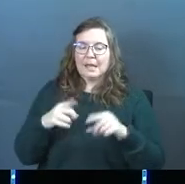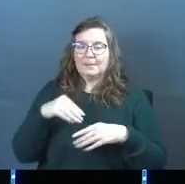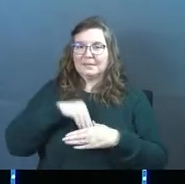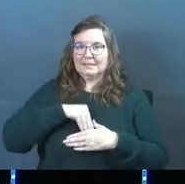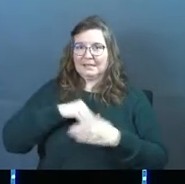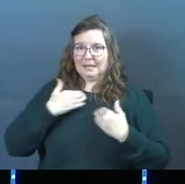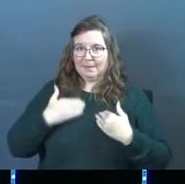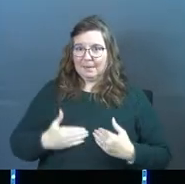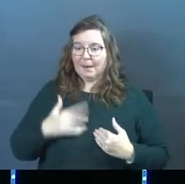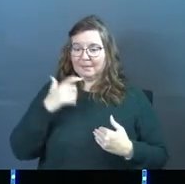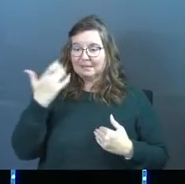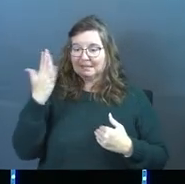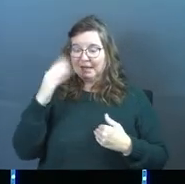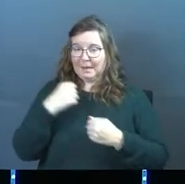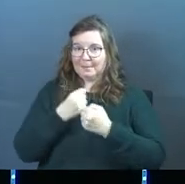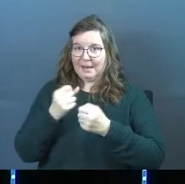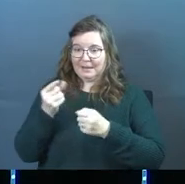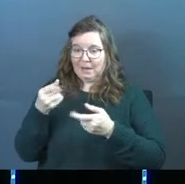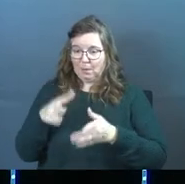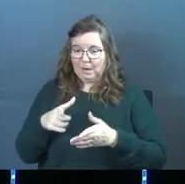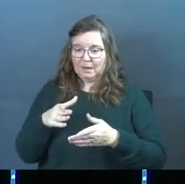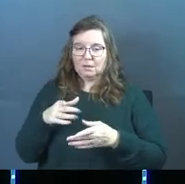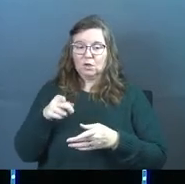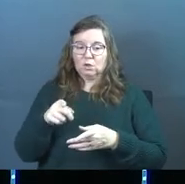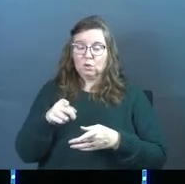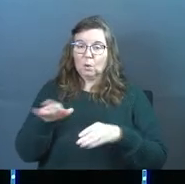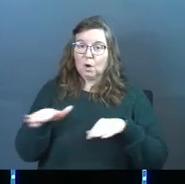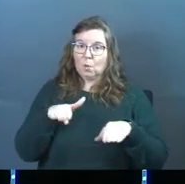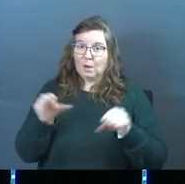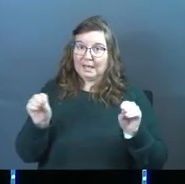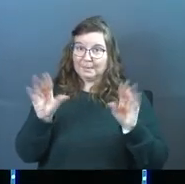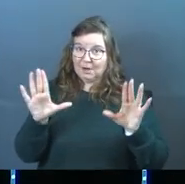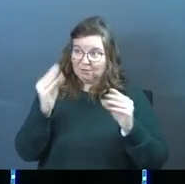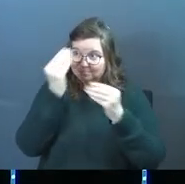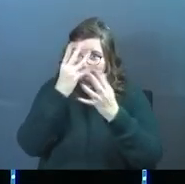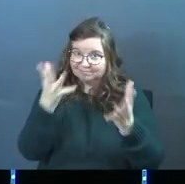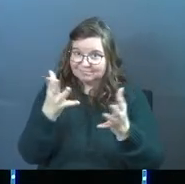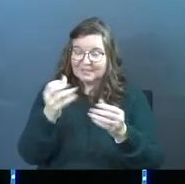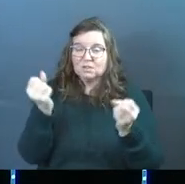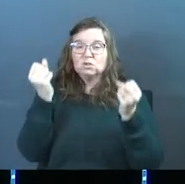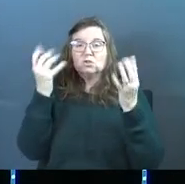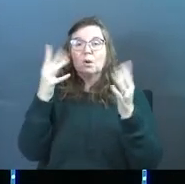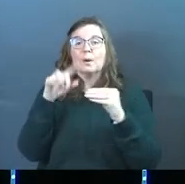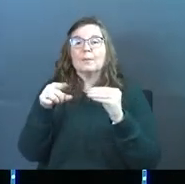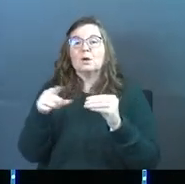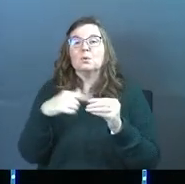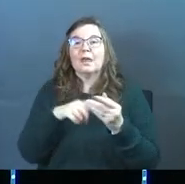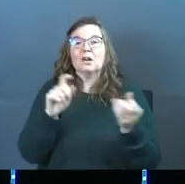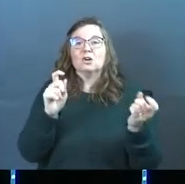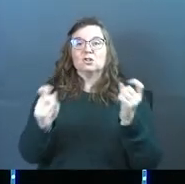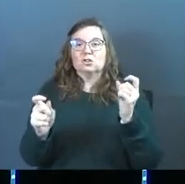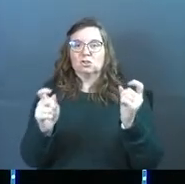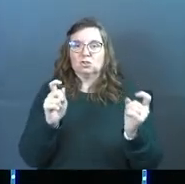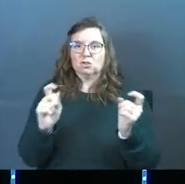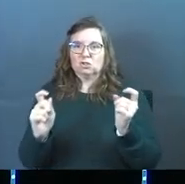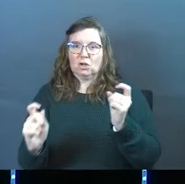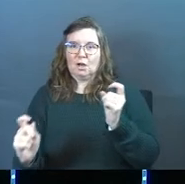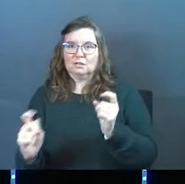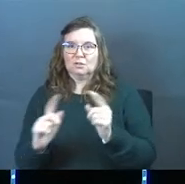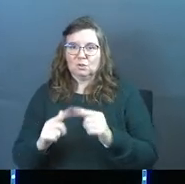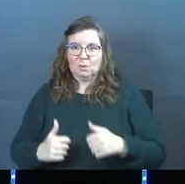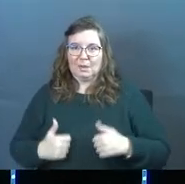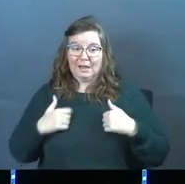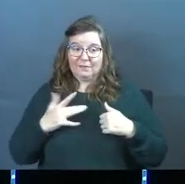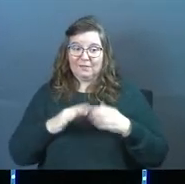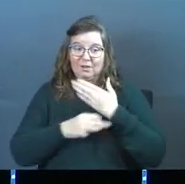happens inside of your body because God made it that way. But you're a walking miracle, by the way. There's so much about you that adjusts to life.